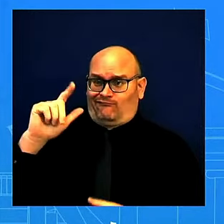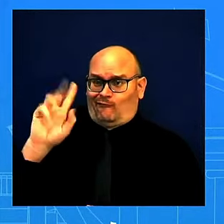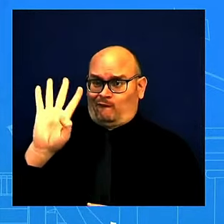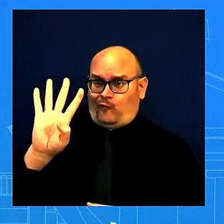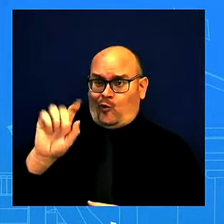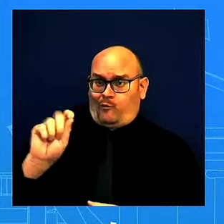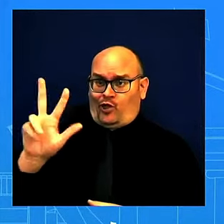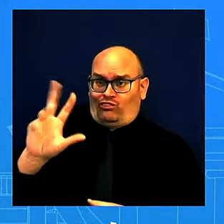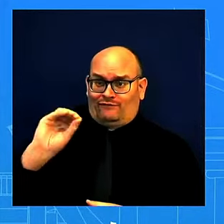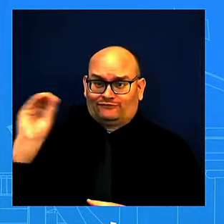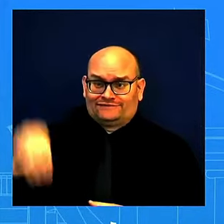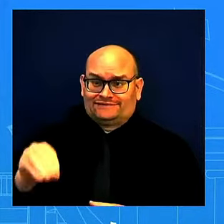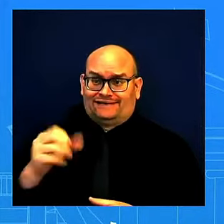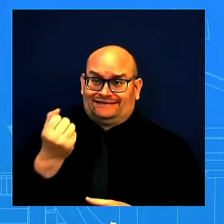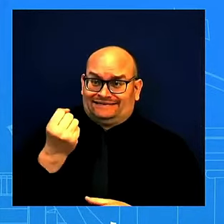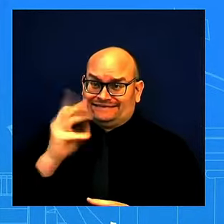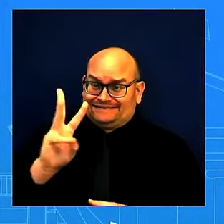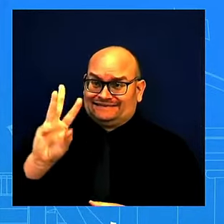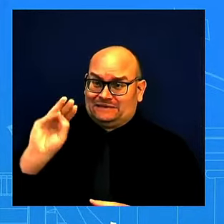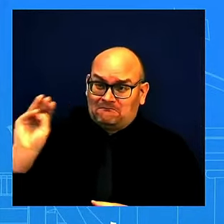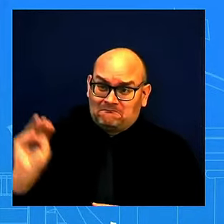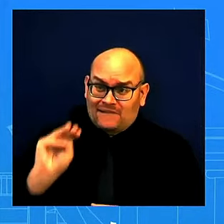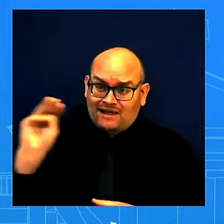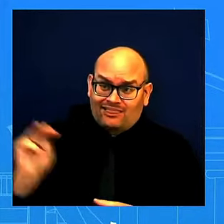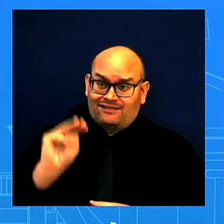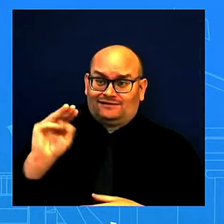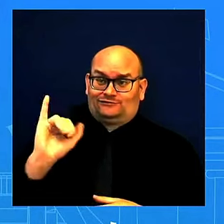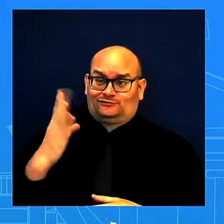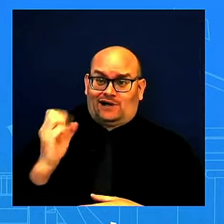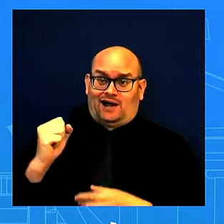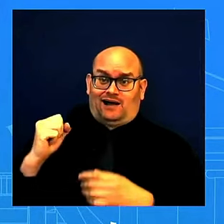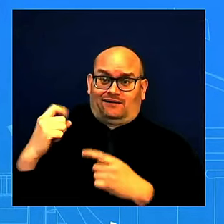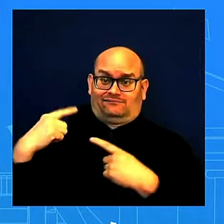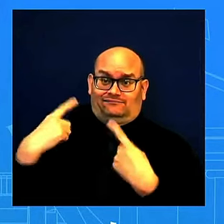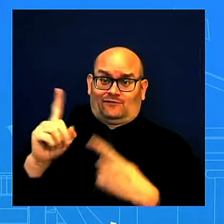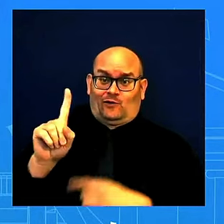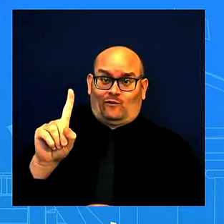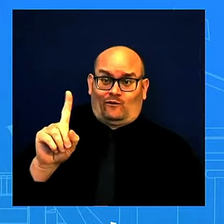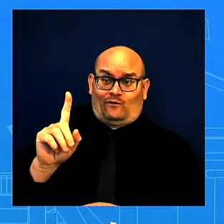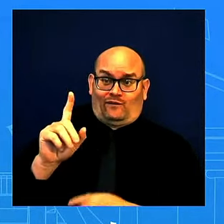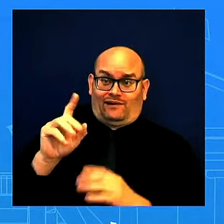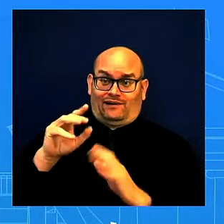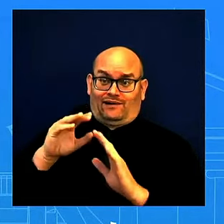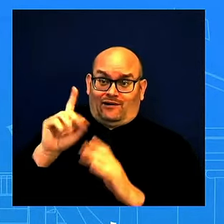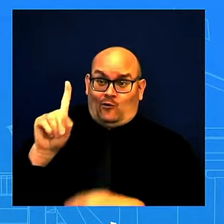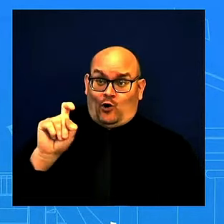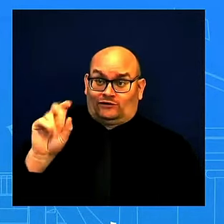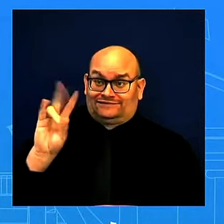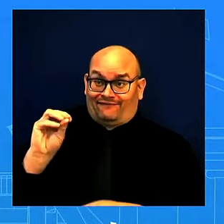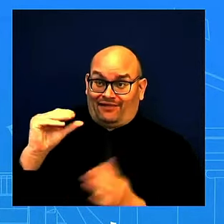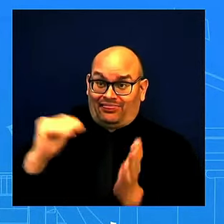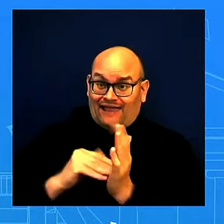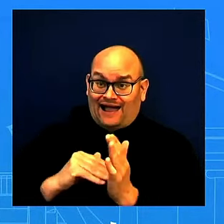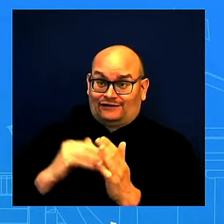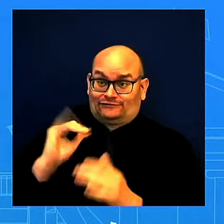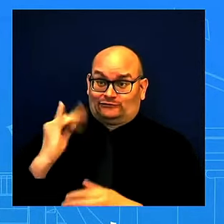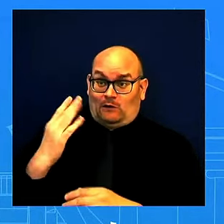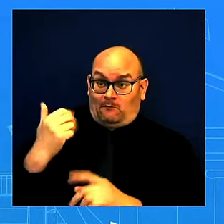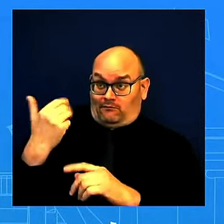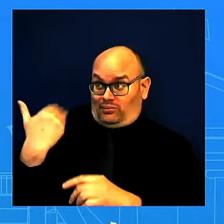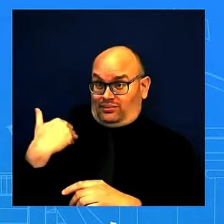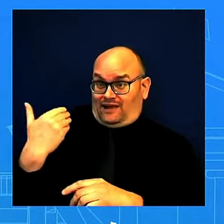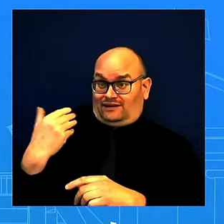over the last three months. Inflation is down 2.5 percent. Wages are up. They are rising faster than the prices